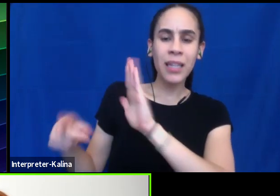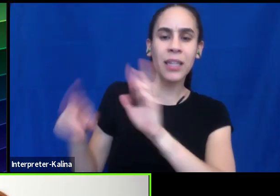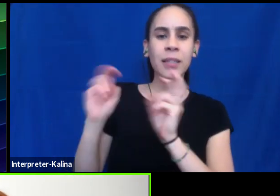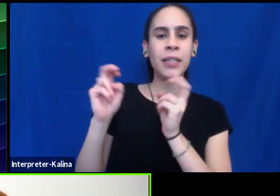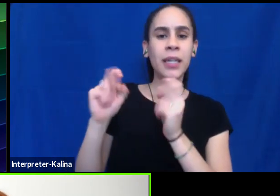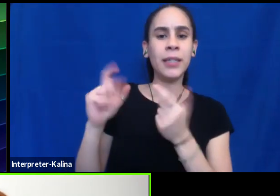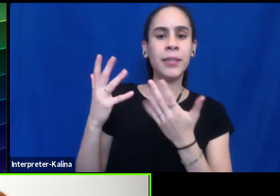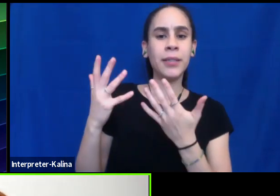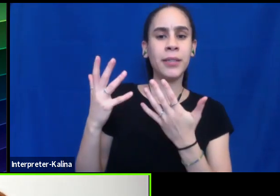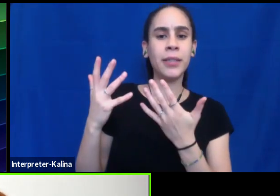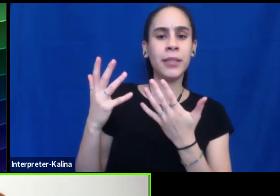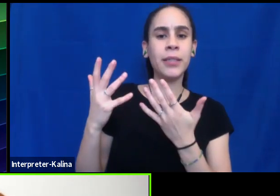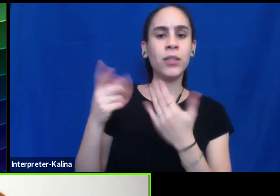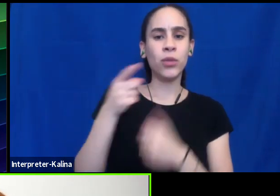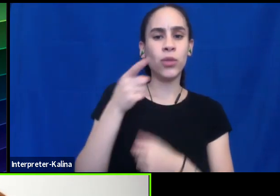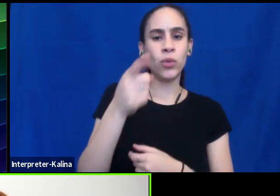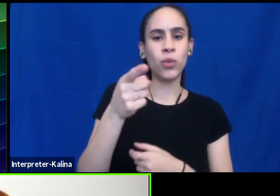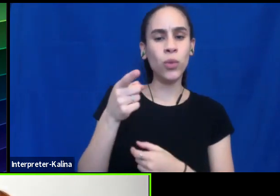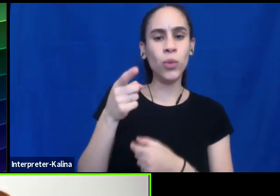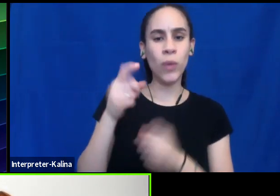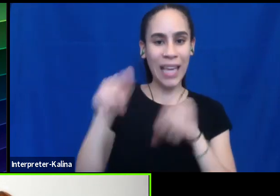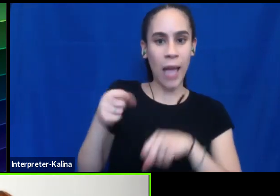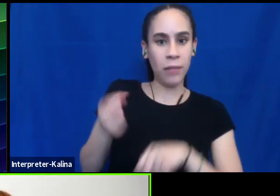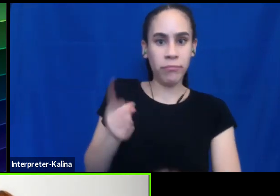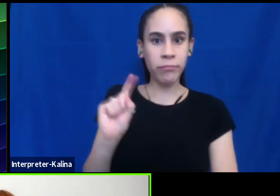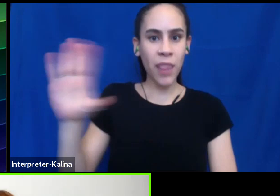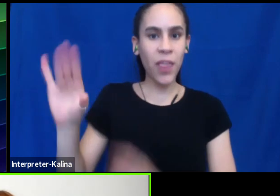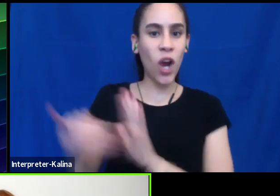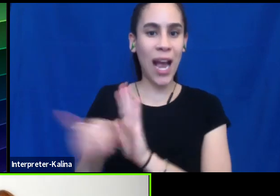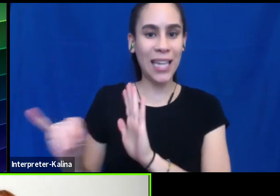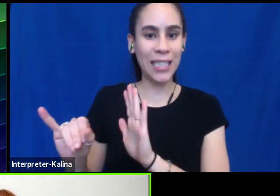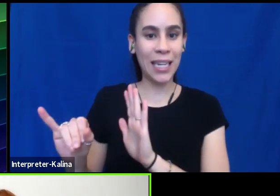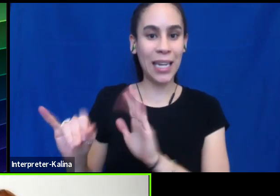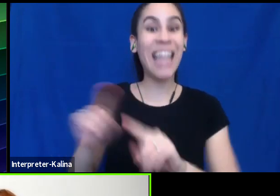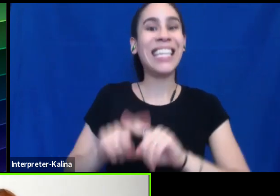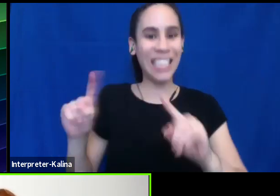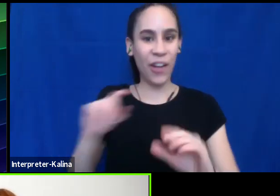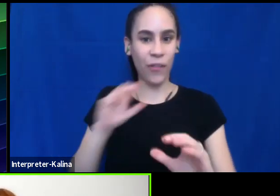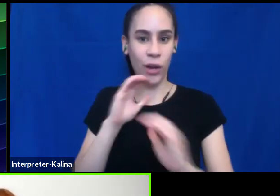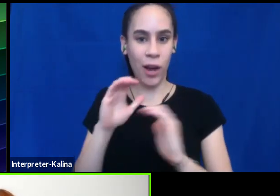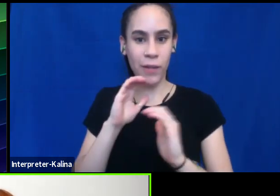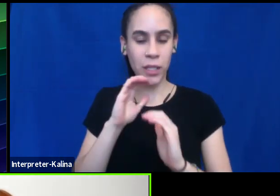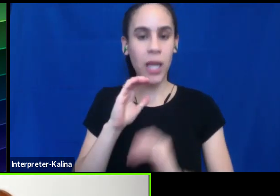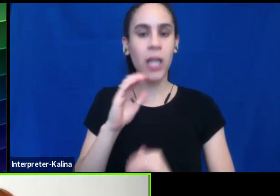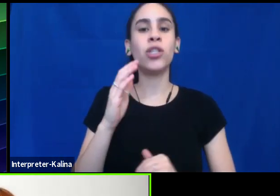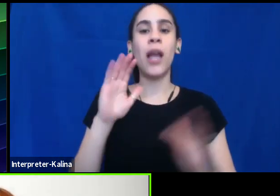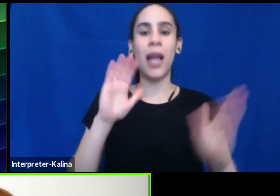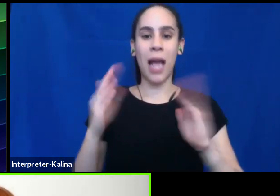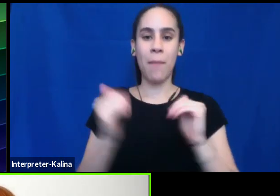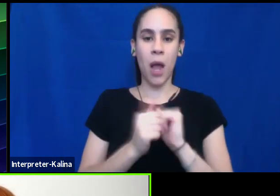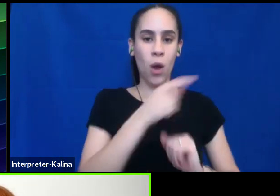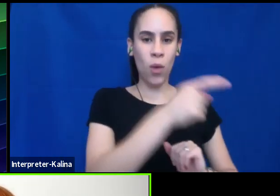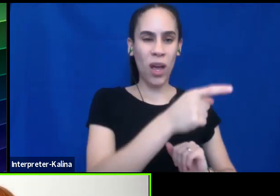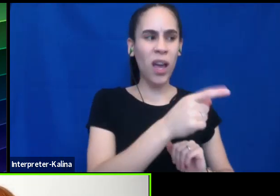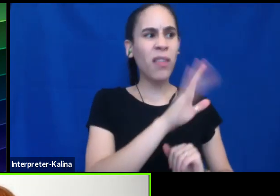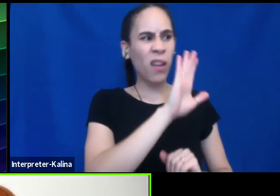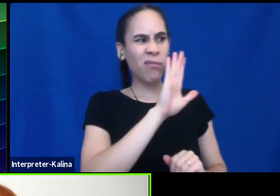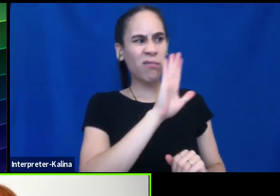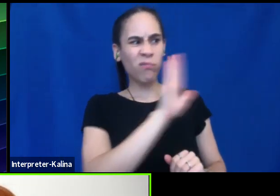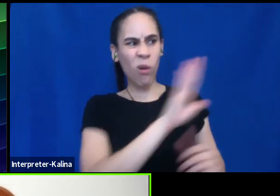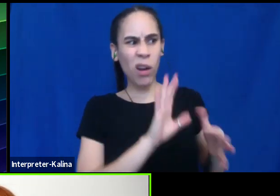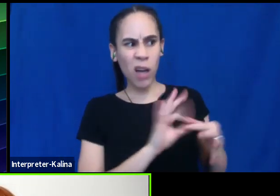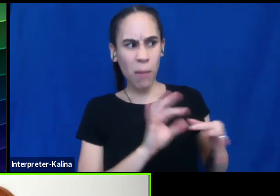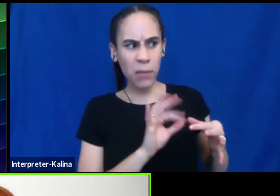and, and that can be a very different conversation than calling a specific thing that they said or did, um, uh,